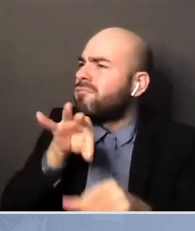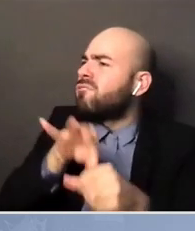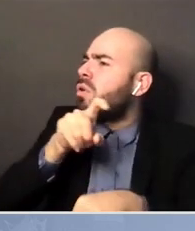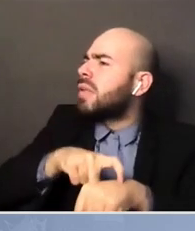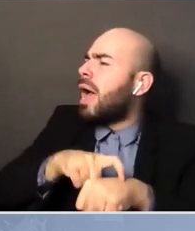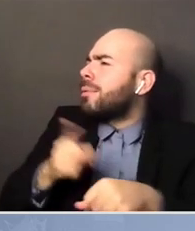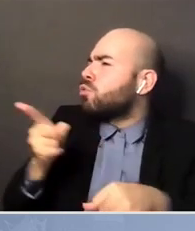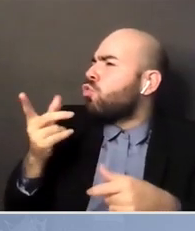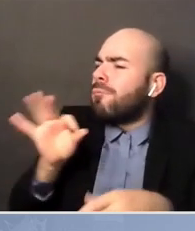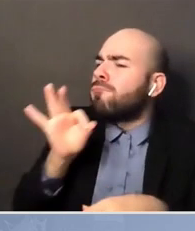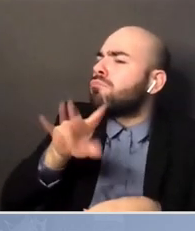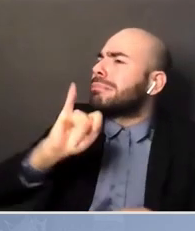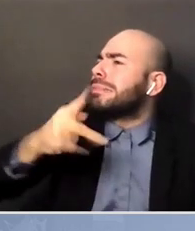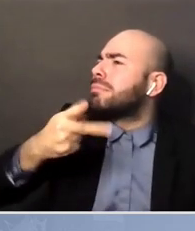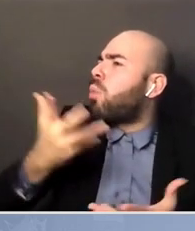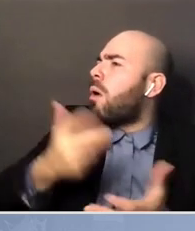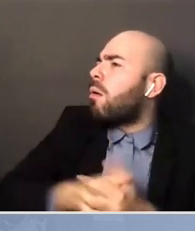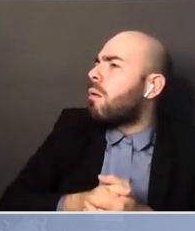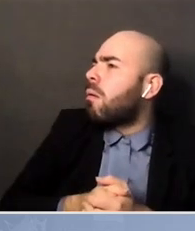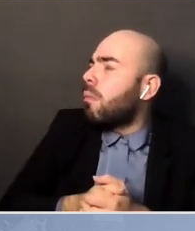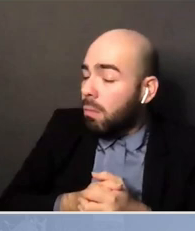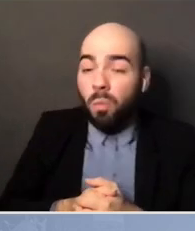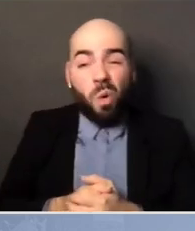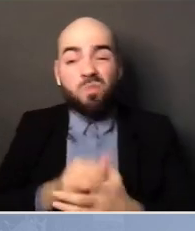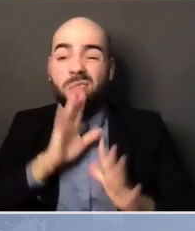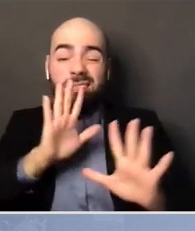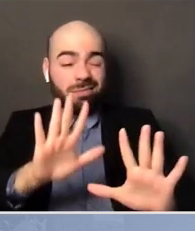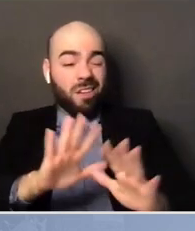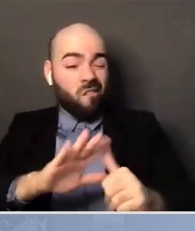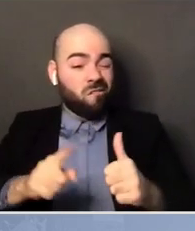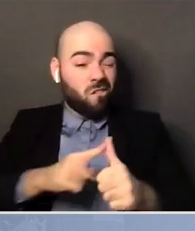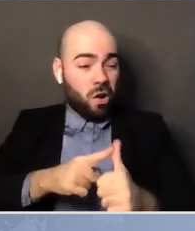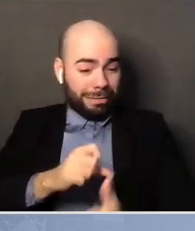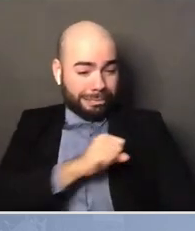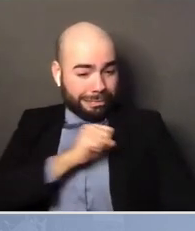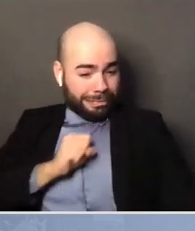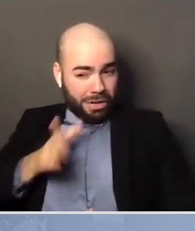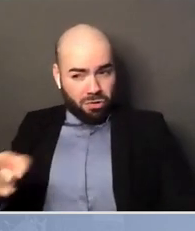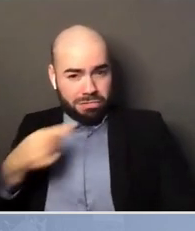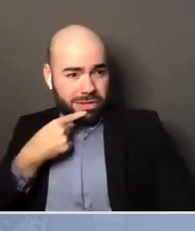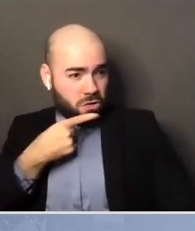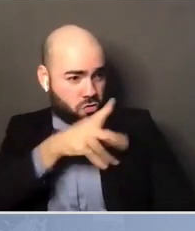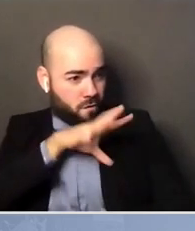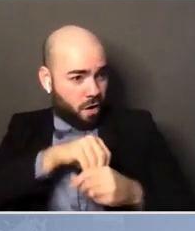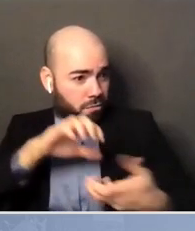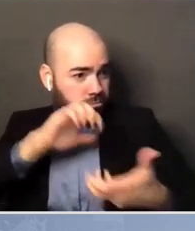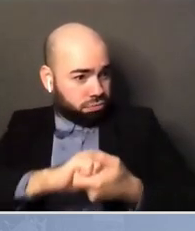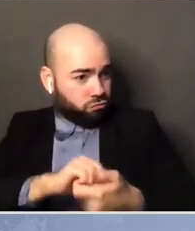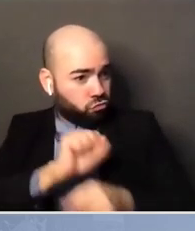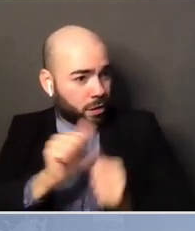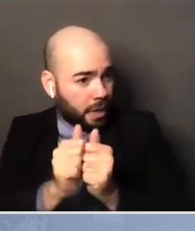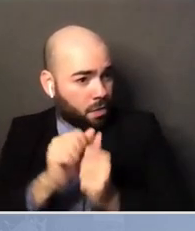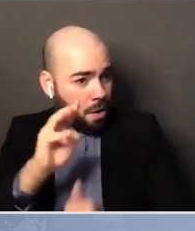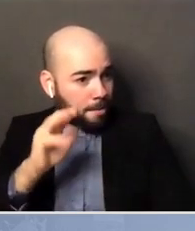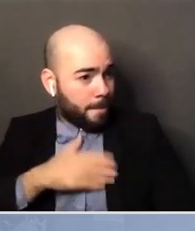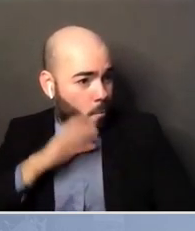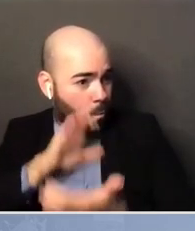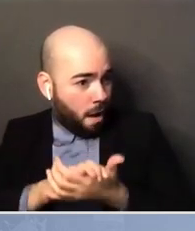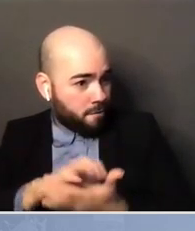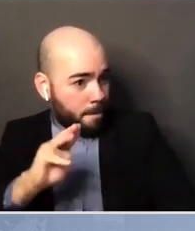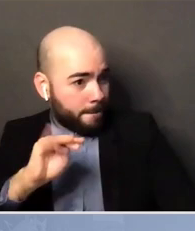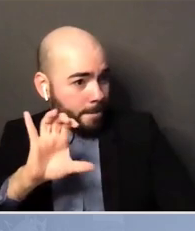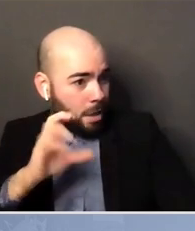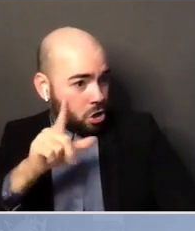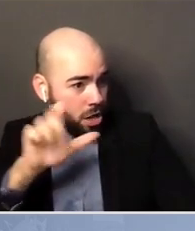Well, first of all, did the senator say you worked with Michelle? I took, I was with First Lady